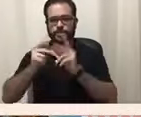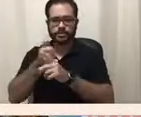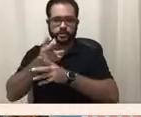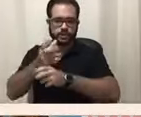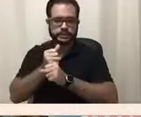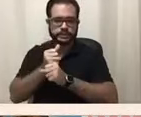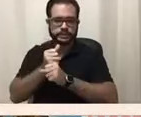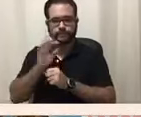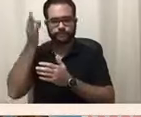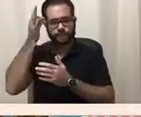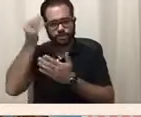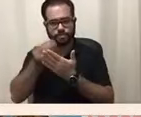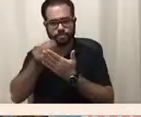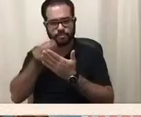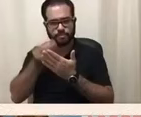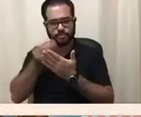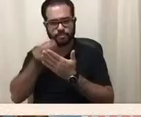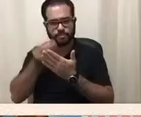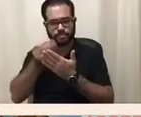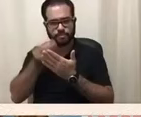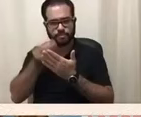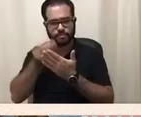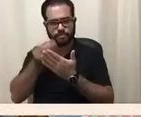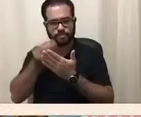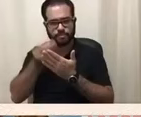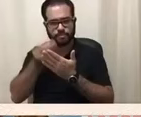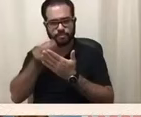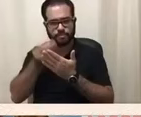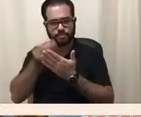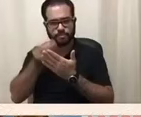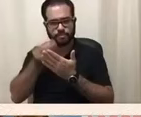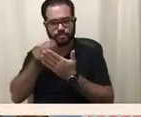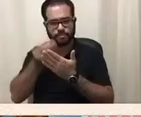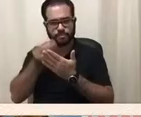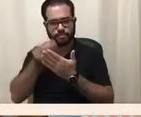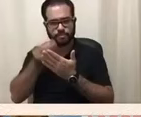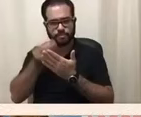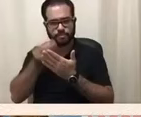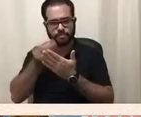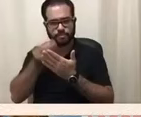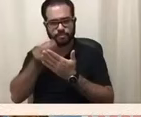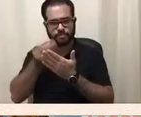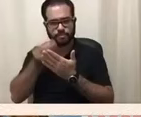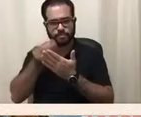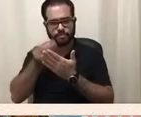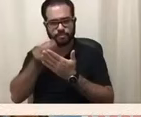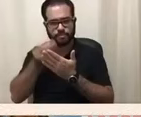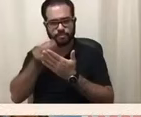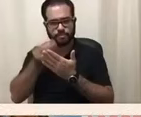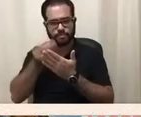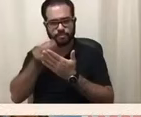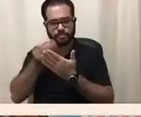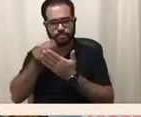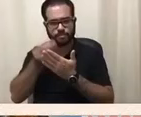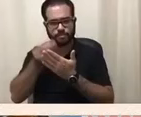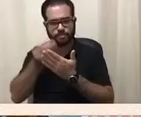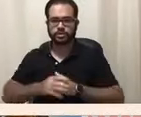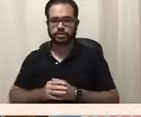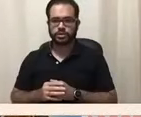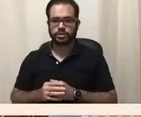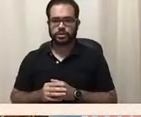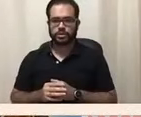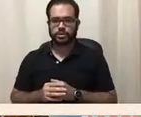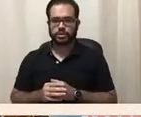Paul Longmore, noted disability historian, burns a copy of his book in front of the federal